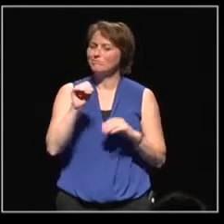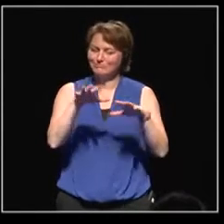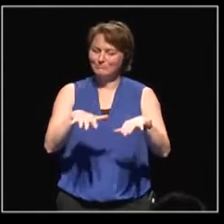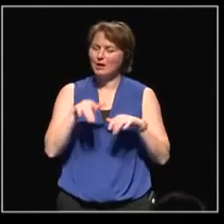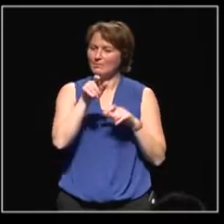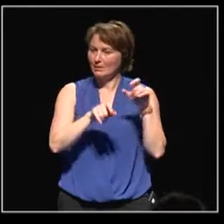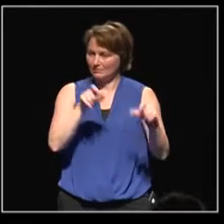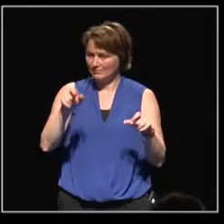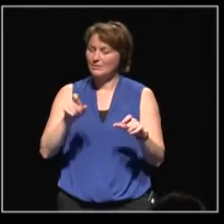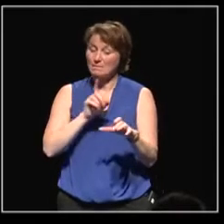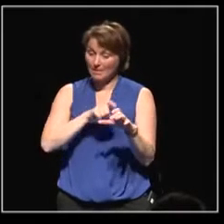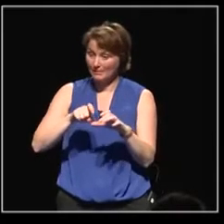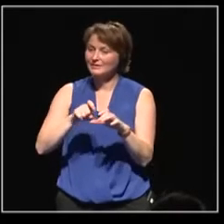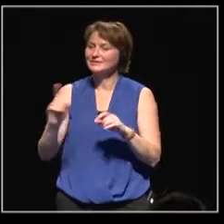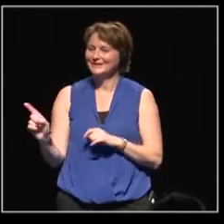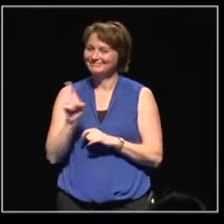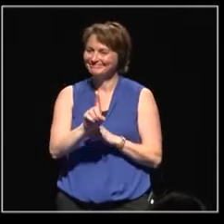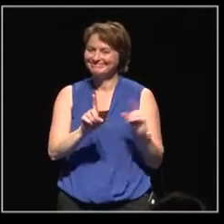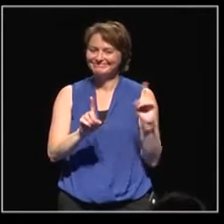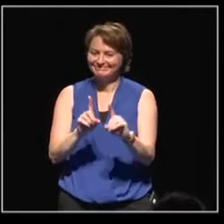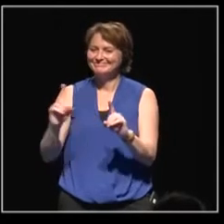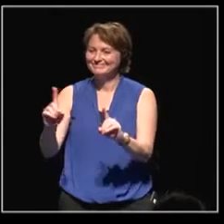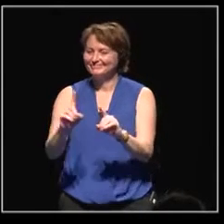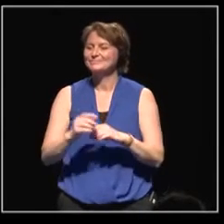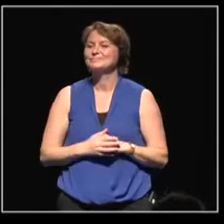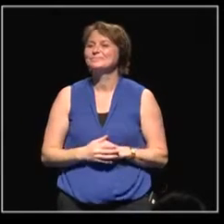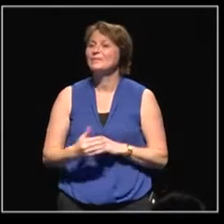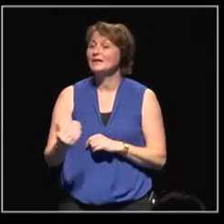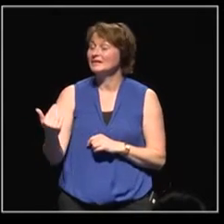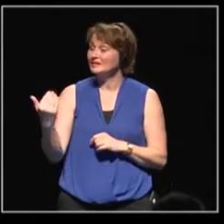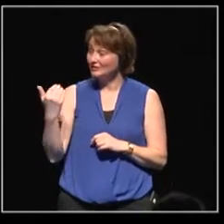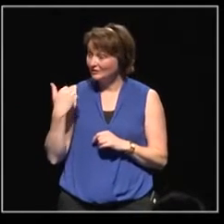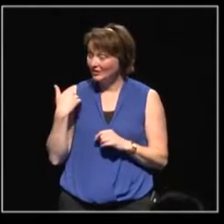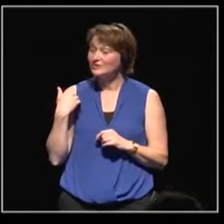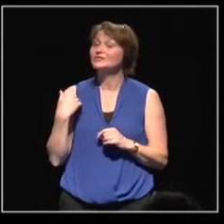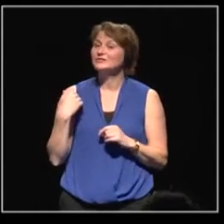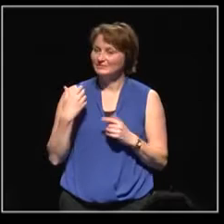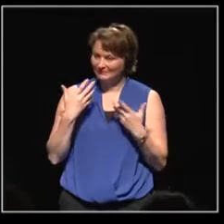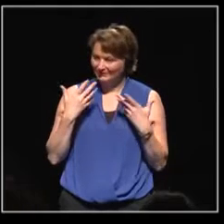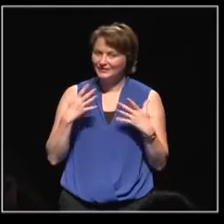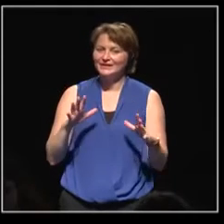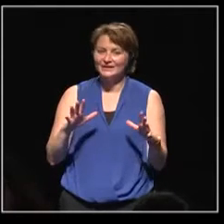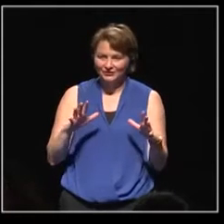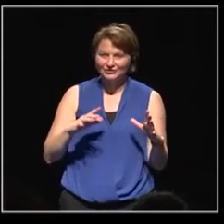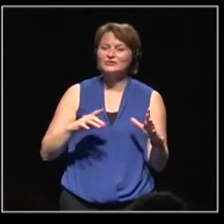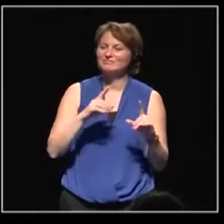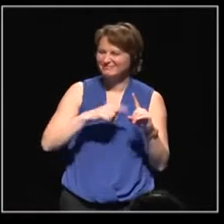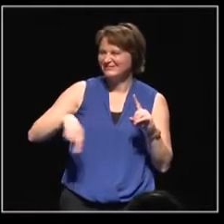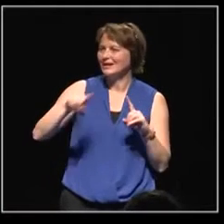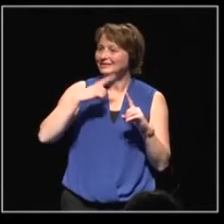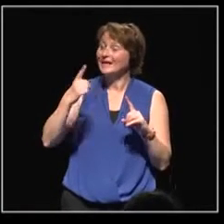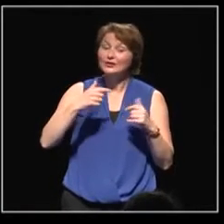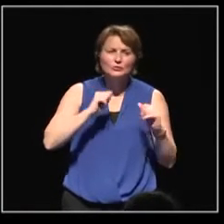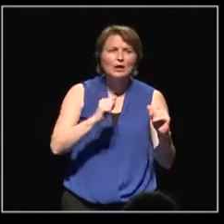In the hemicycle, they also ratified a number of the goals which we pursue enshrined in a